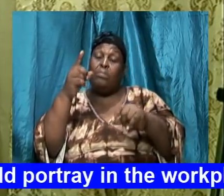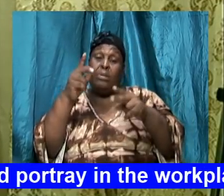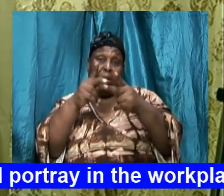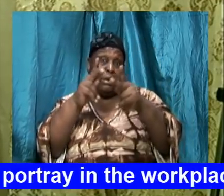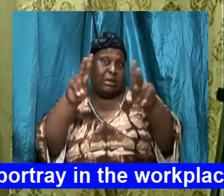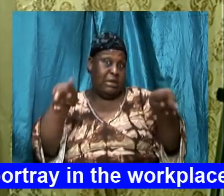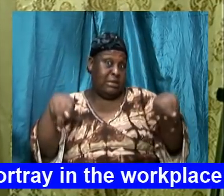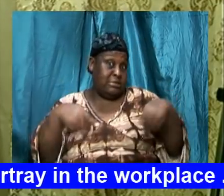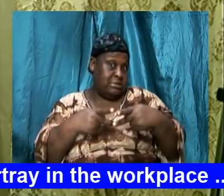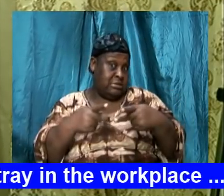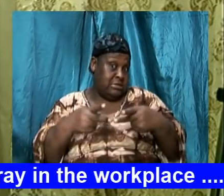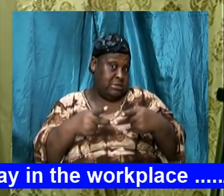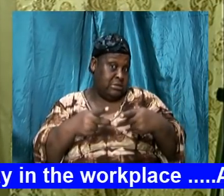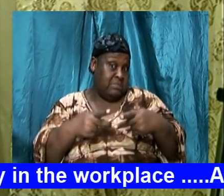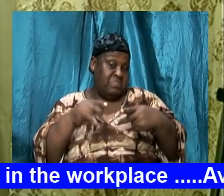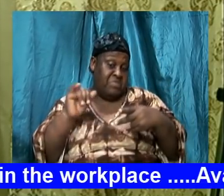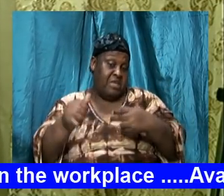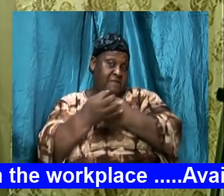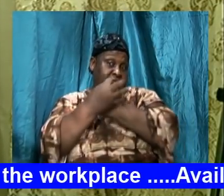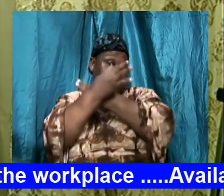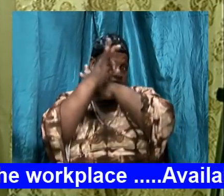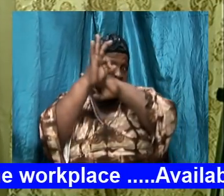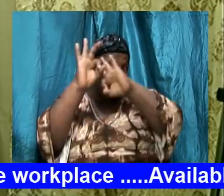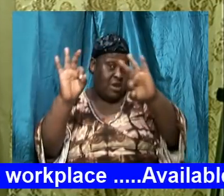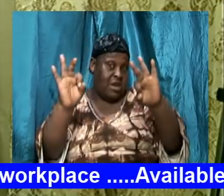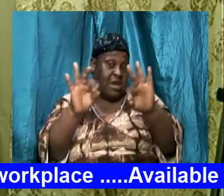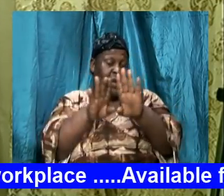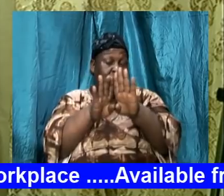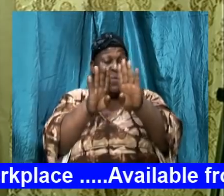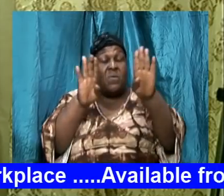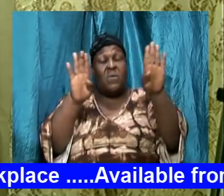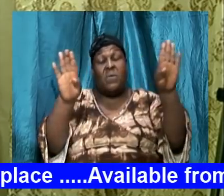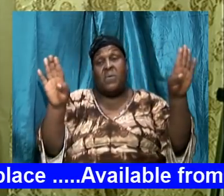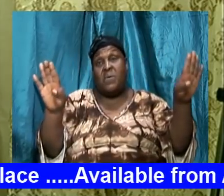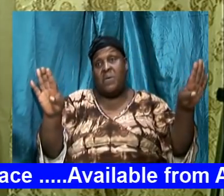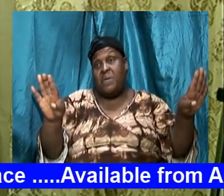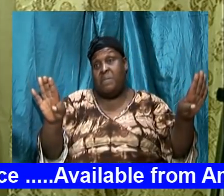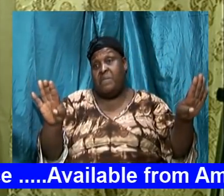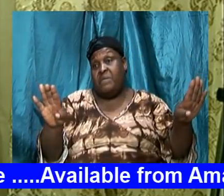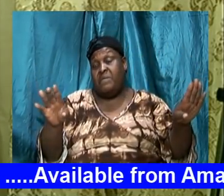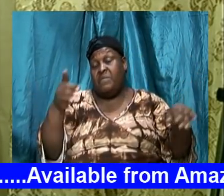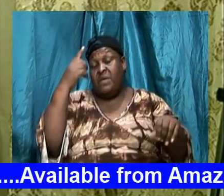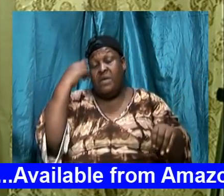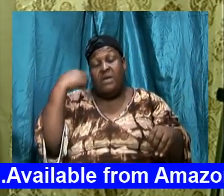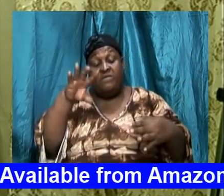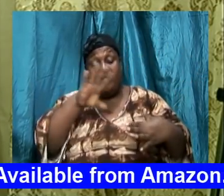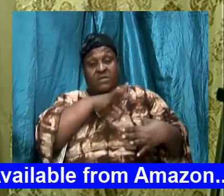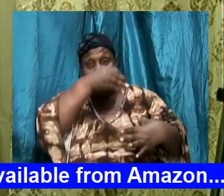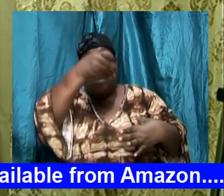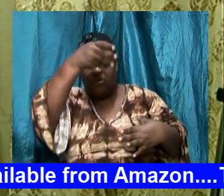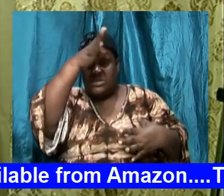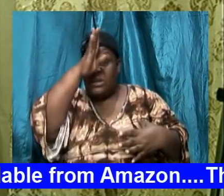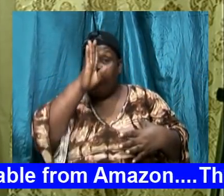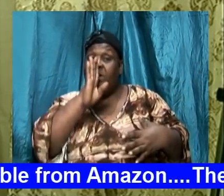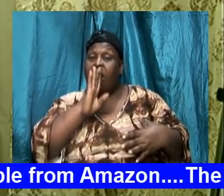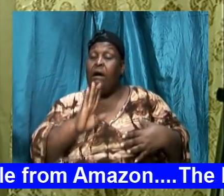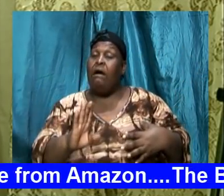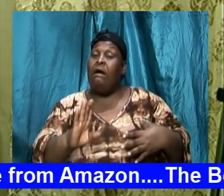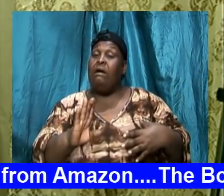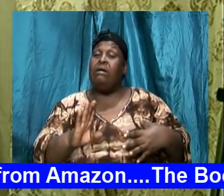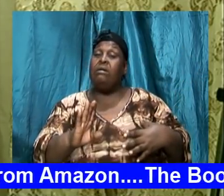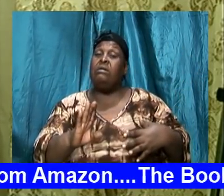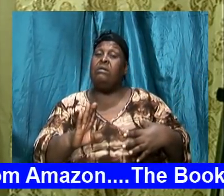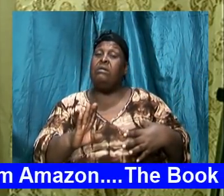clear space that is free and open and fertile for the spirit of God to impart a word